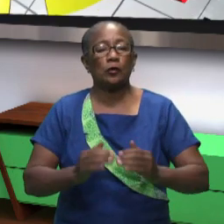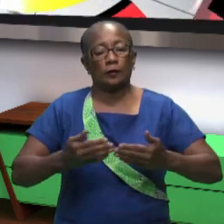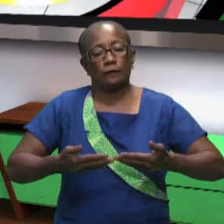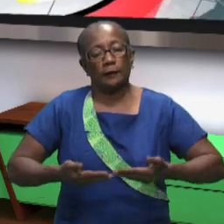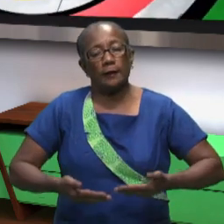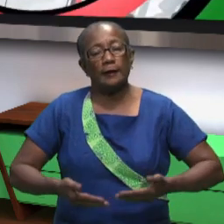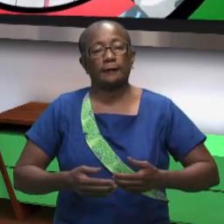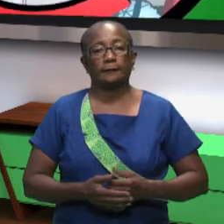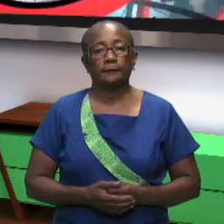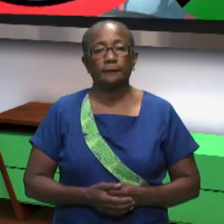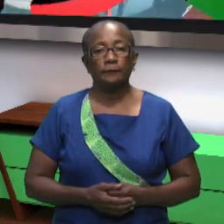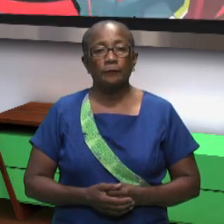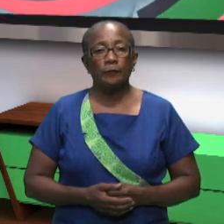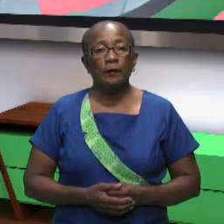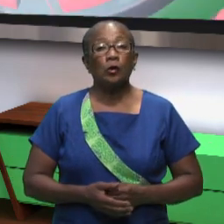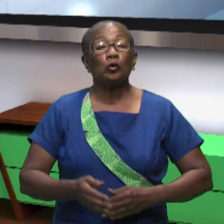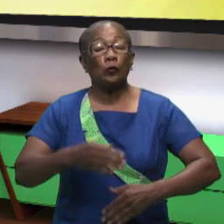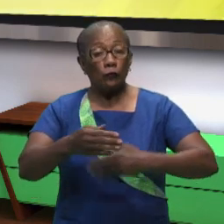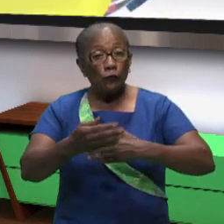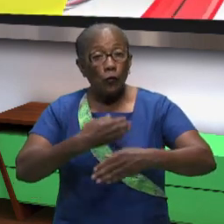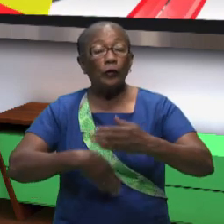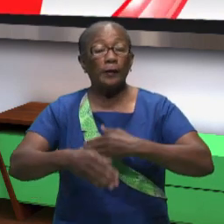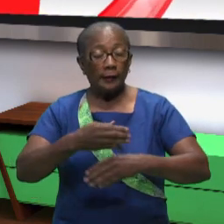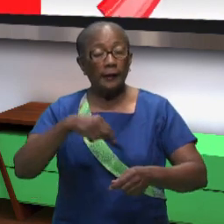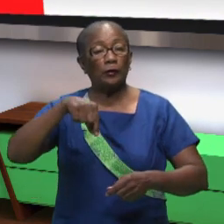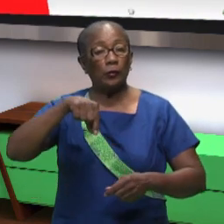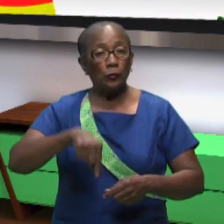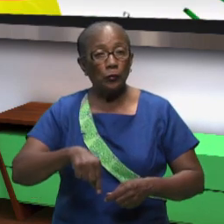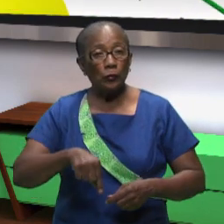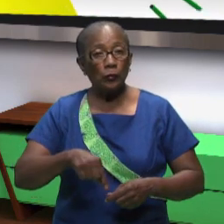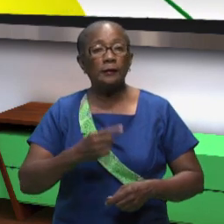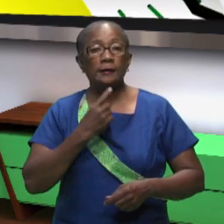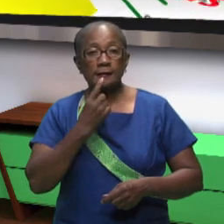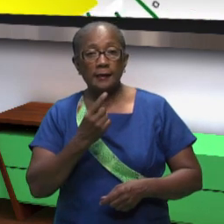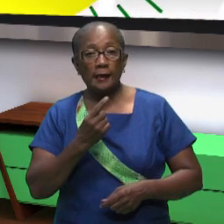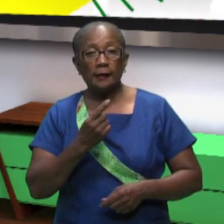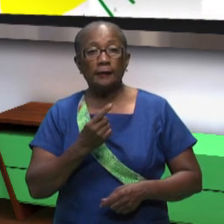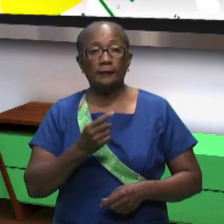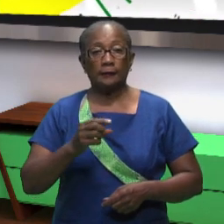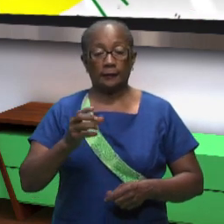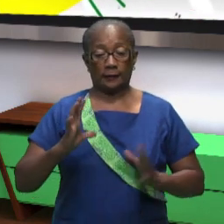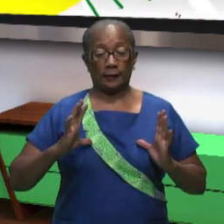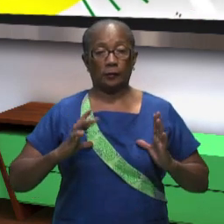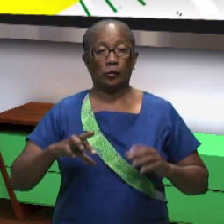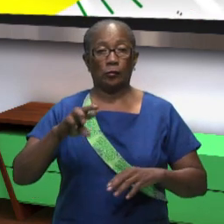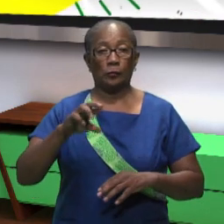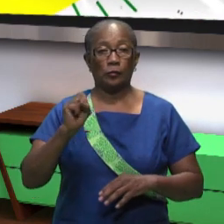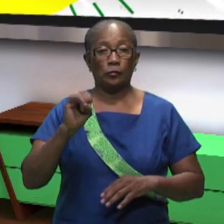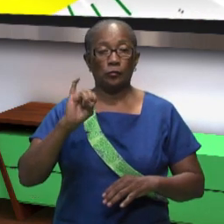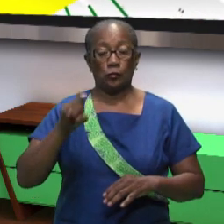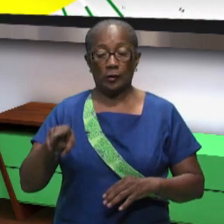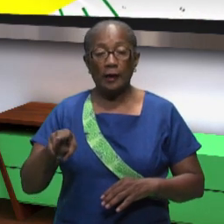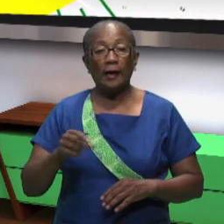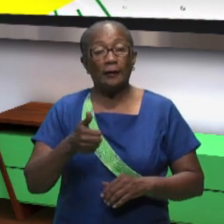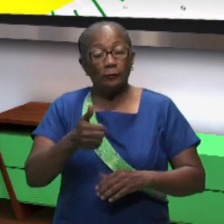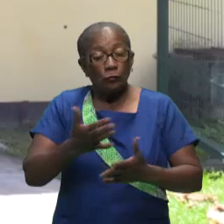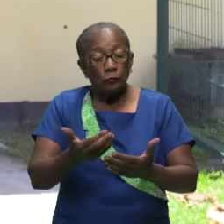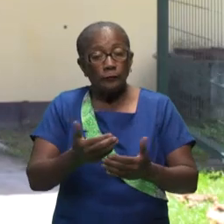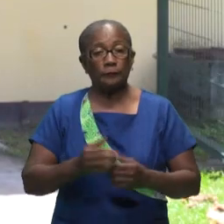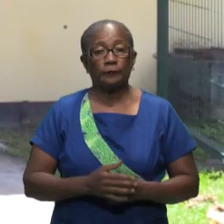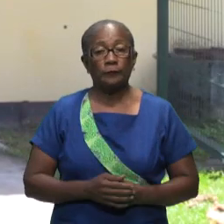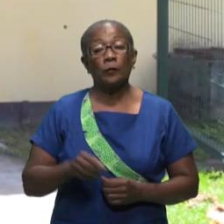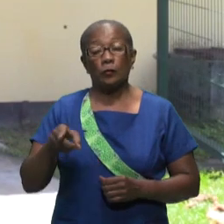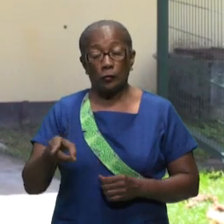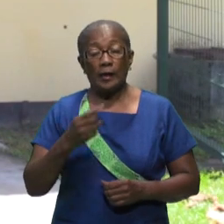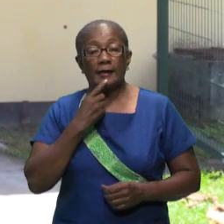pressure on the healthcare system the preparations are in full swing says the nursing director of pcs romeo sukai